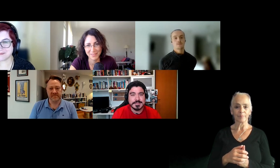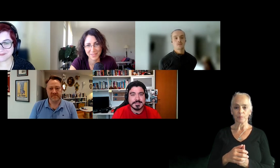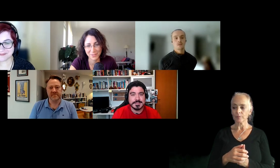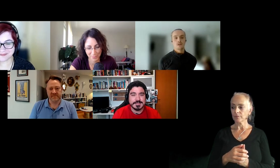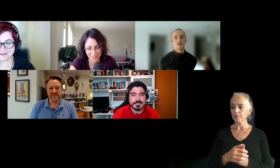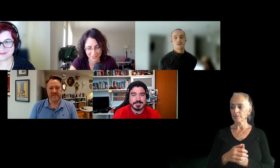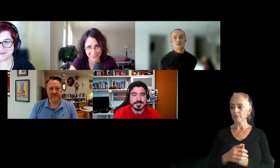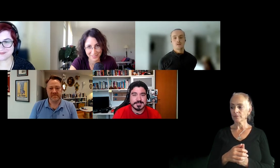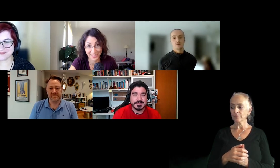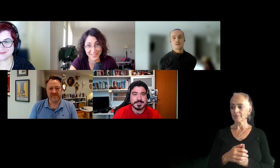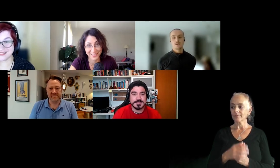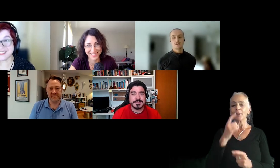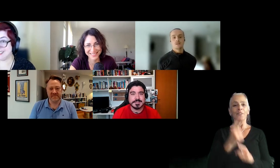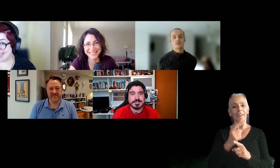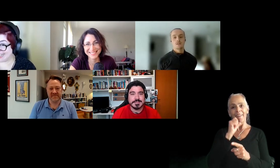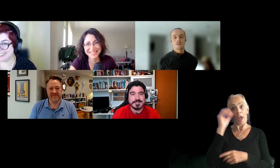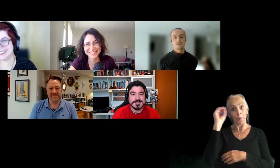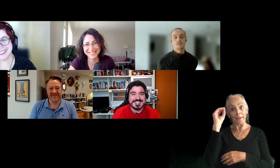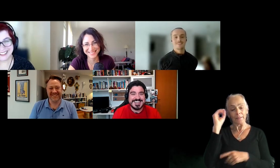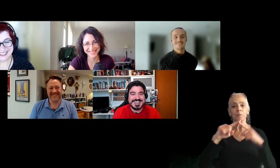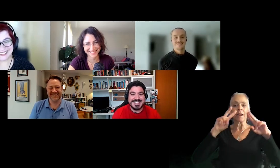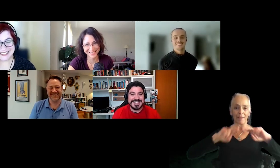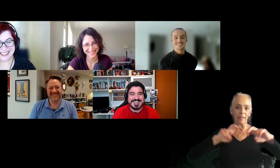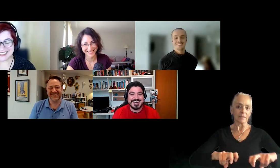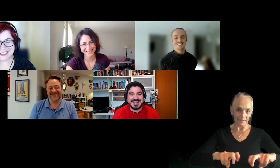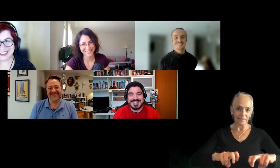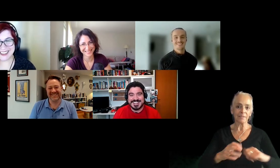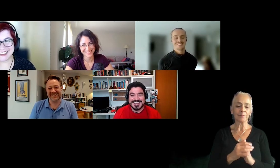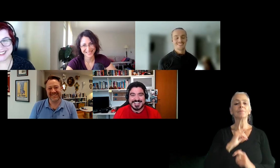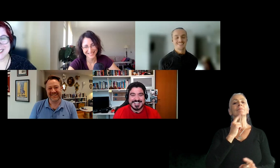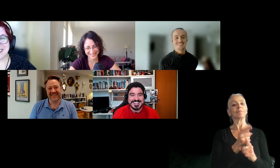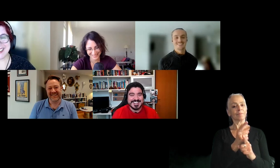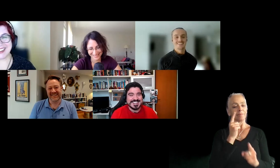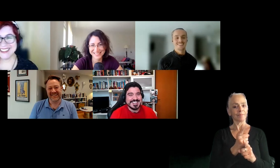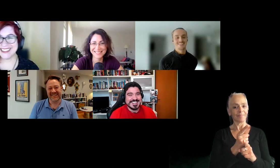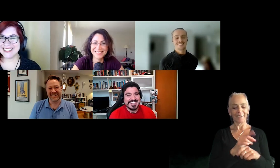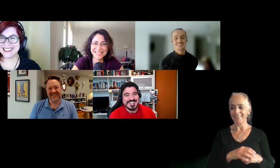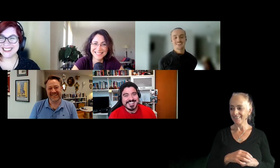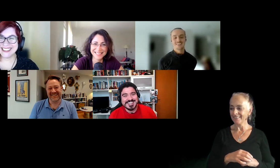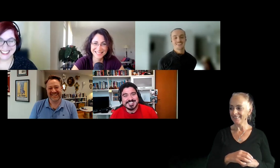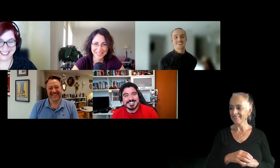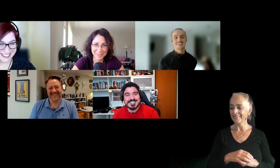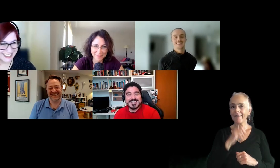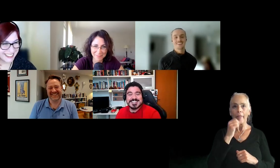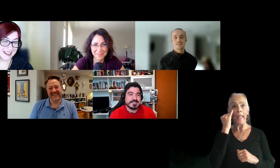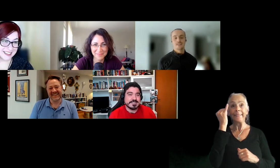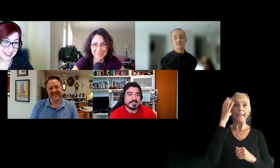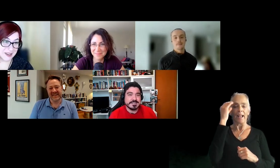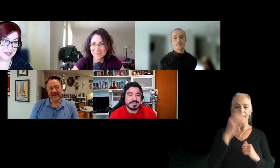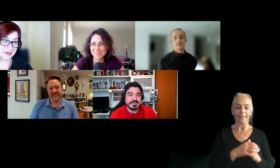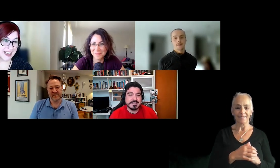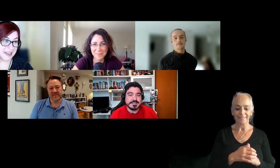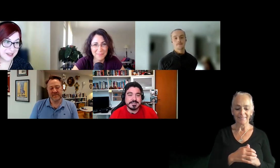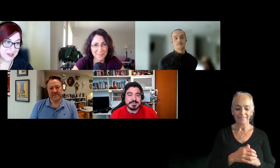Yeah. Not opinions, analysis. Exactly. The ideas guy. Don't be that. Uh,